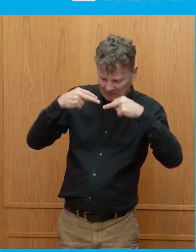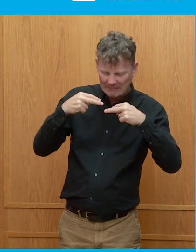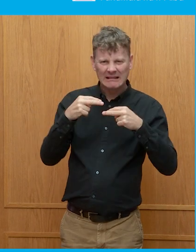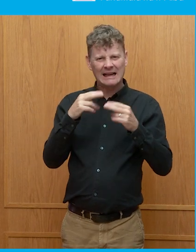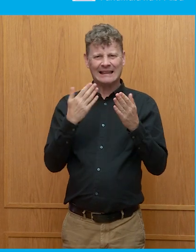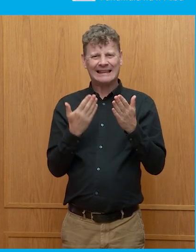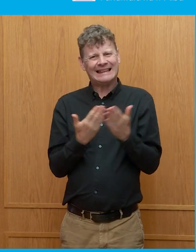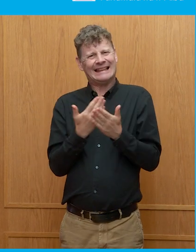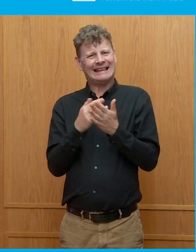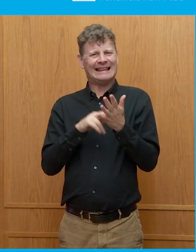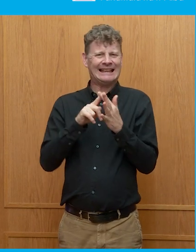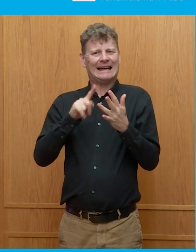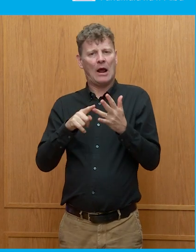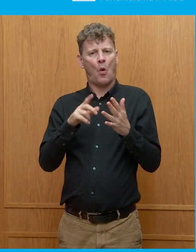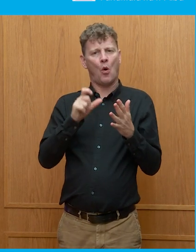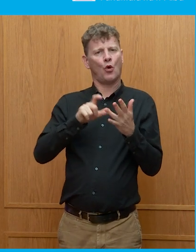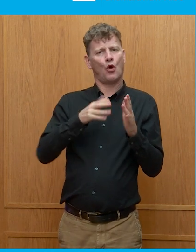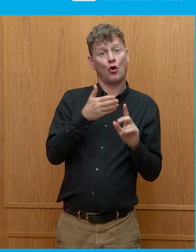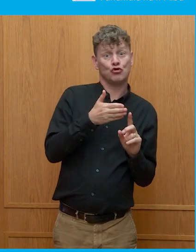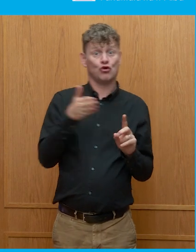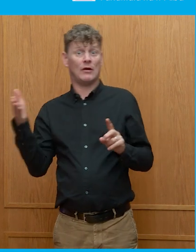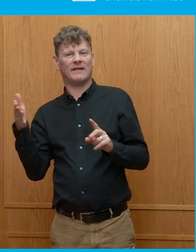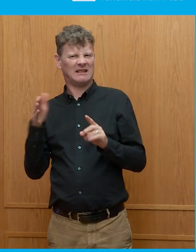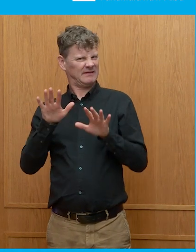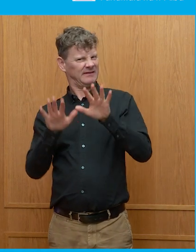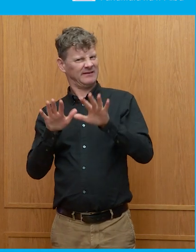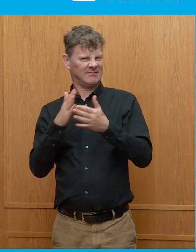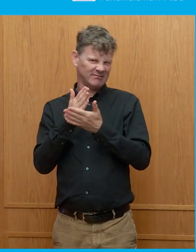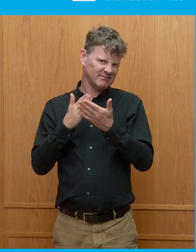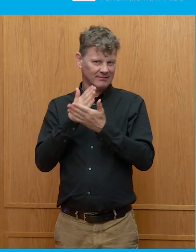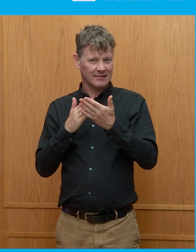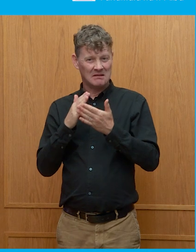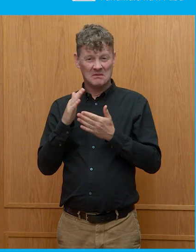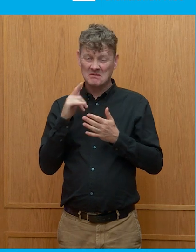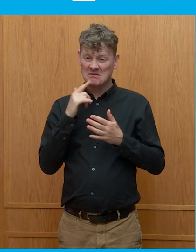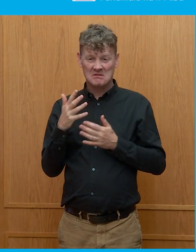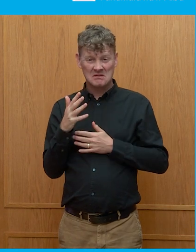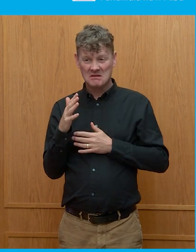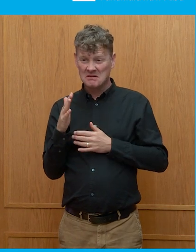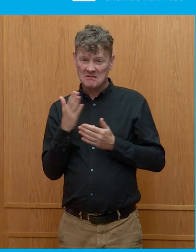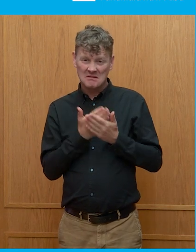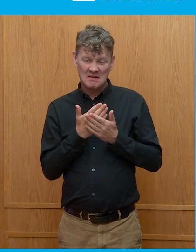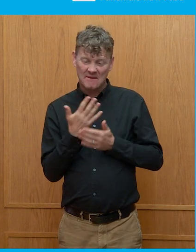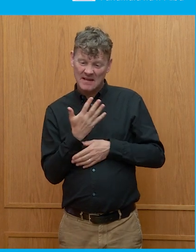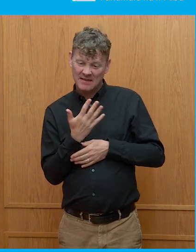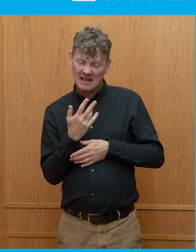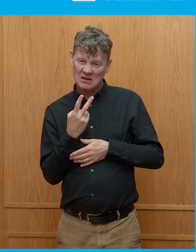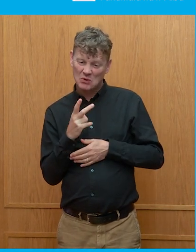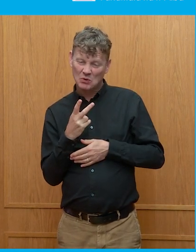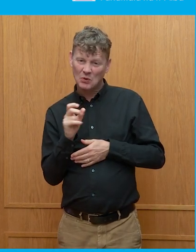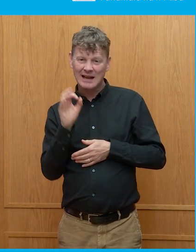group. And there will be this 10 or 15 or maybe even 20 percent of the rest of the remnants, the